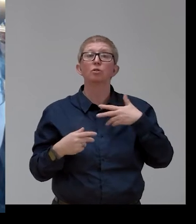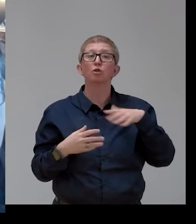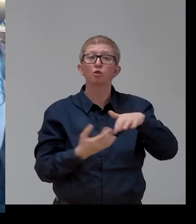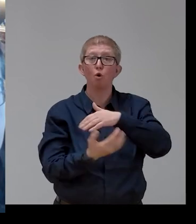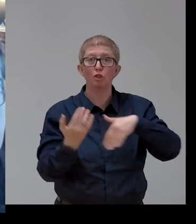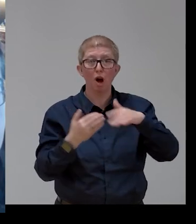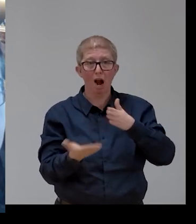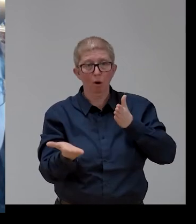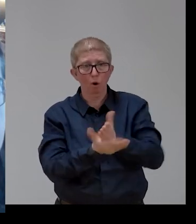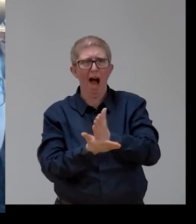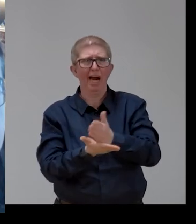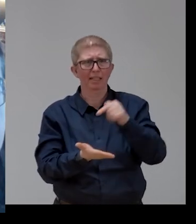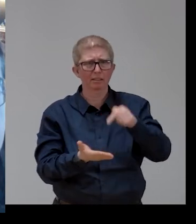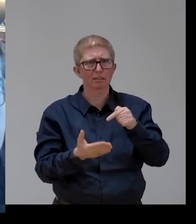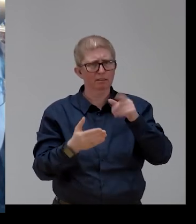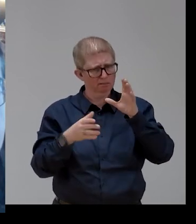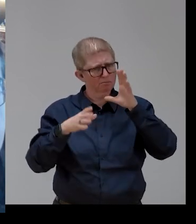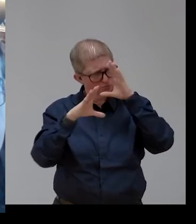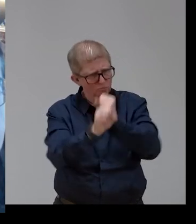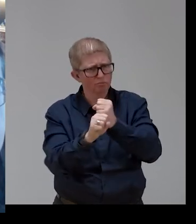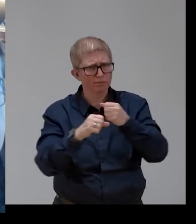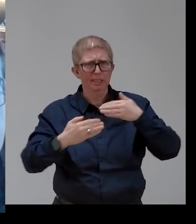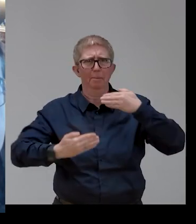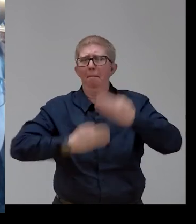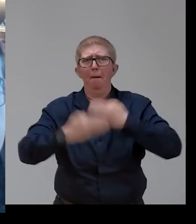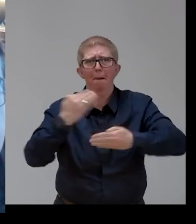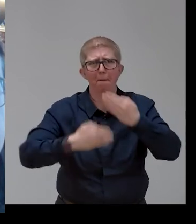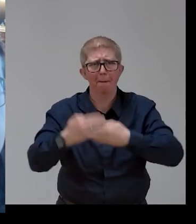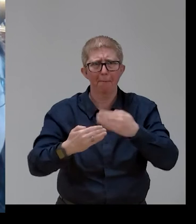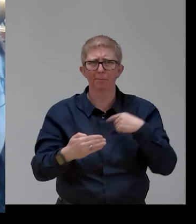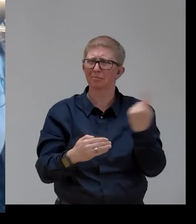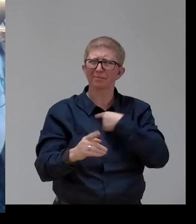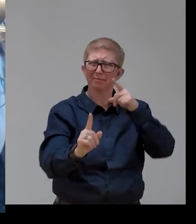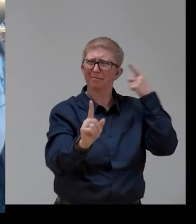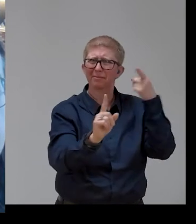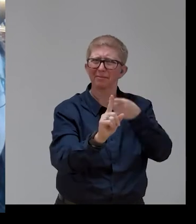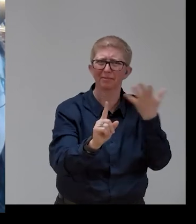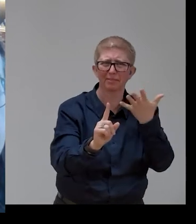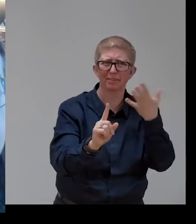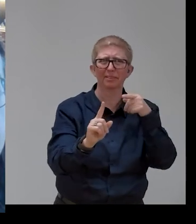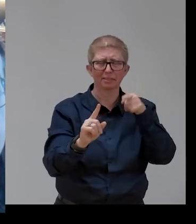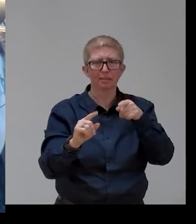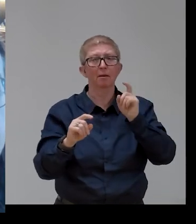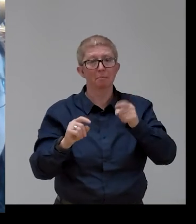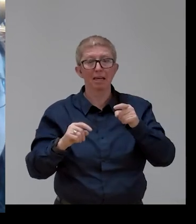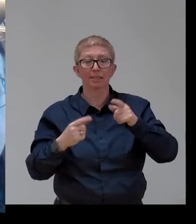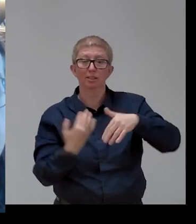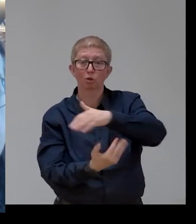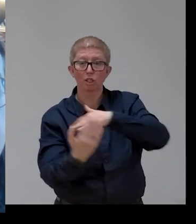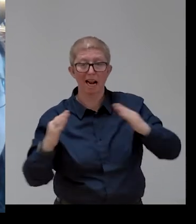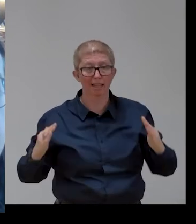doing so, we will organize the social summit in May to give